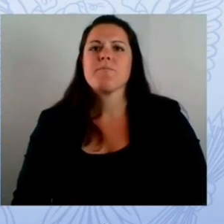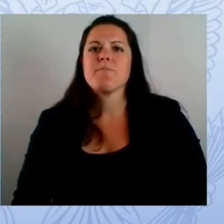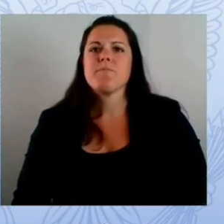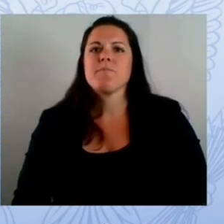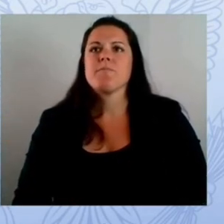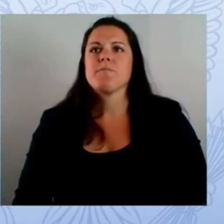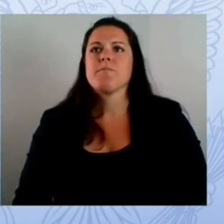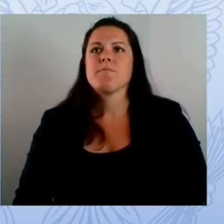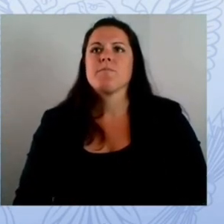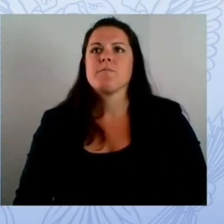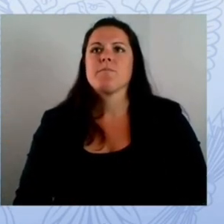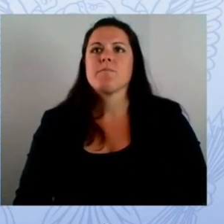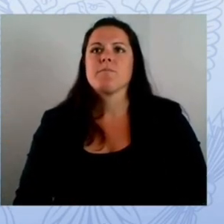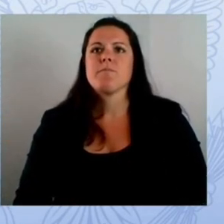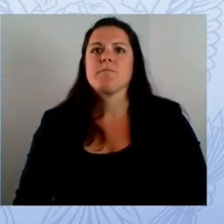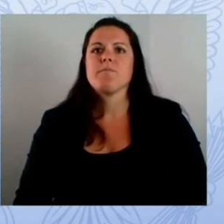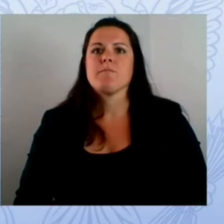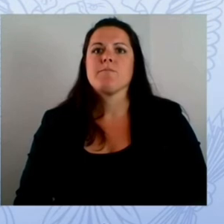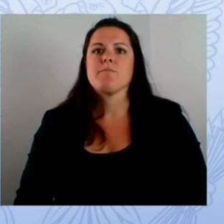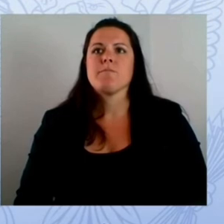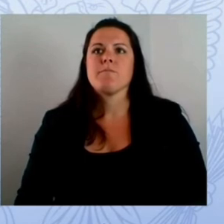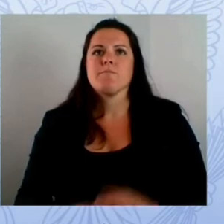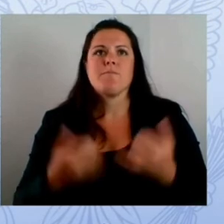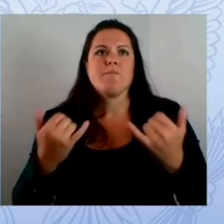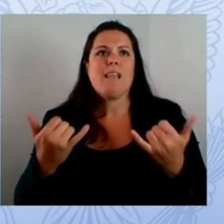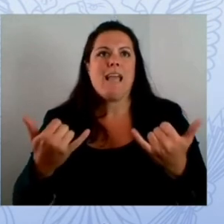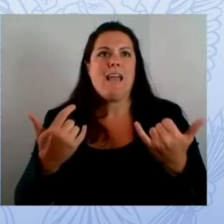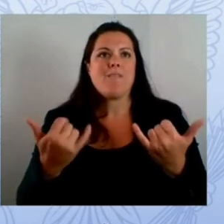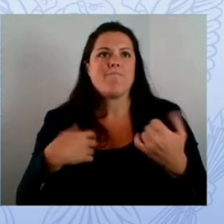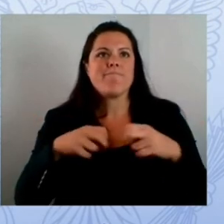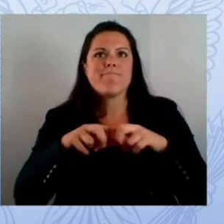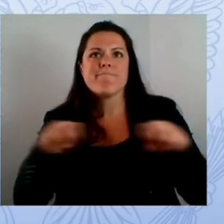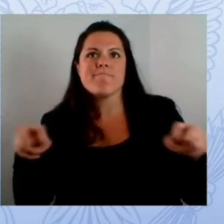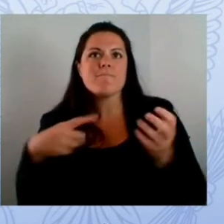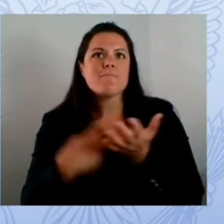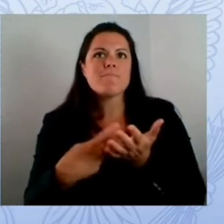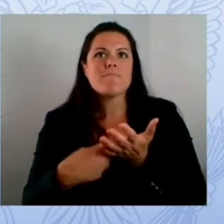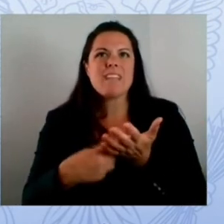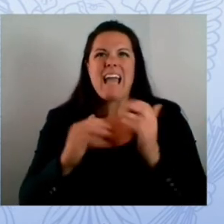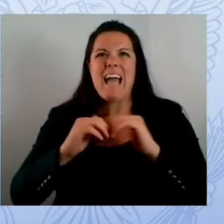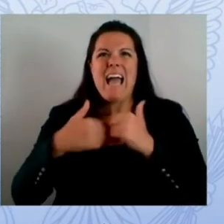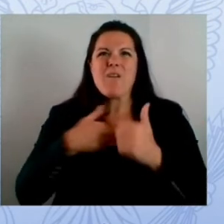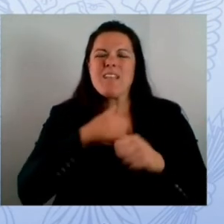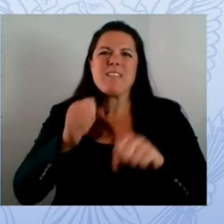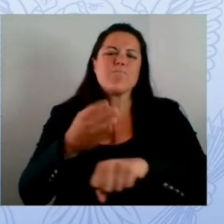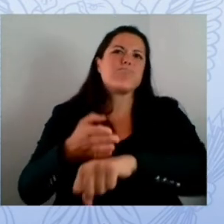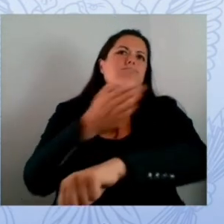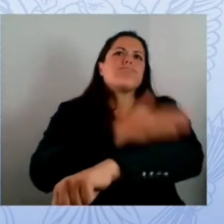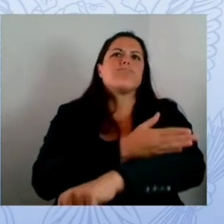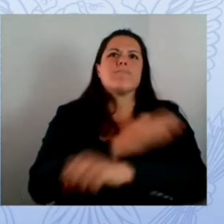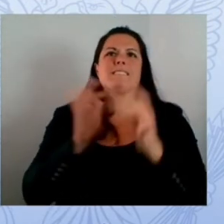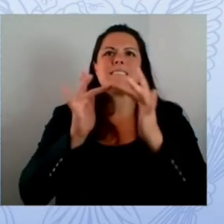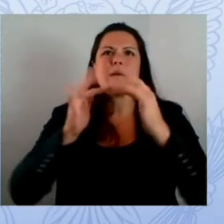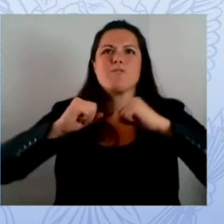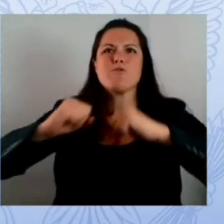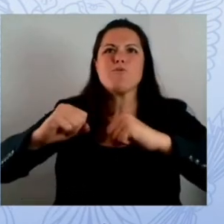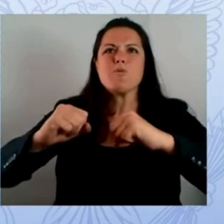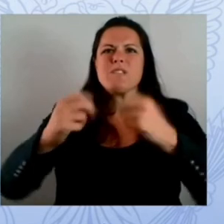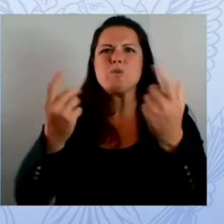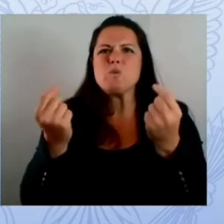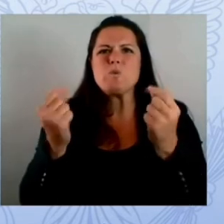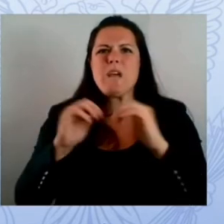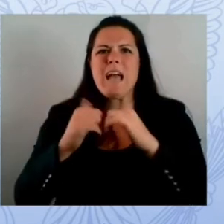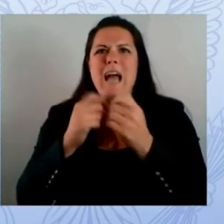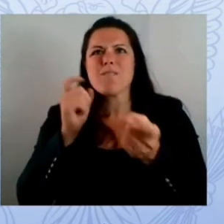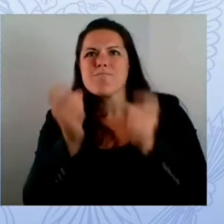that are out there for you to be able to take advantage of now you already know hopefully especially since we started yesterday and then continue to today